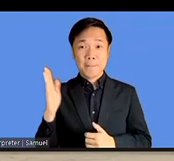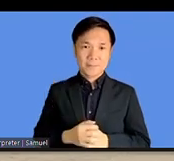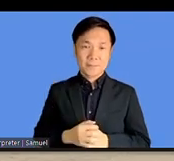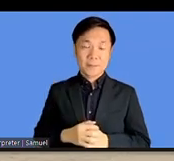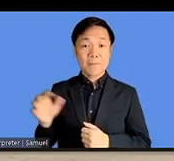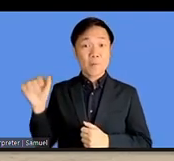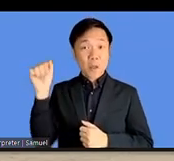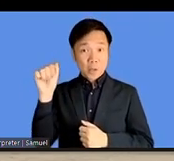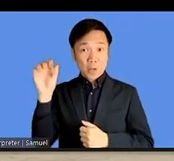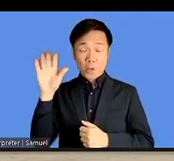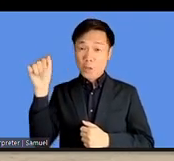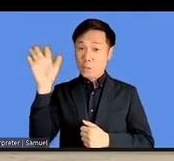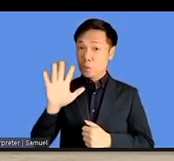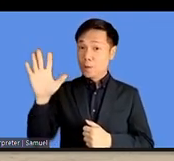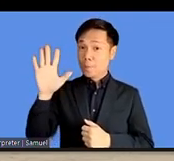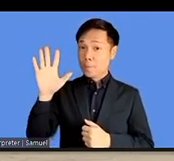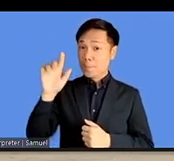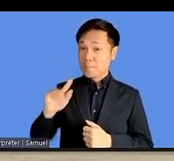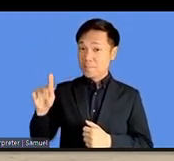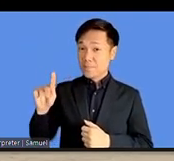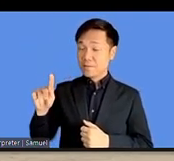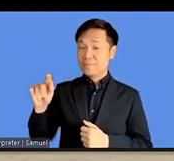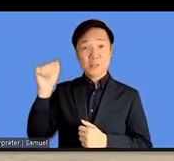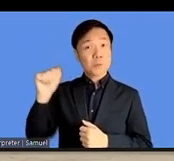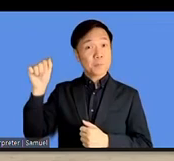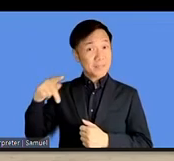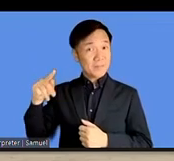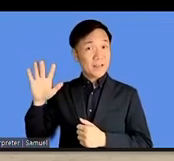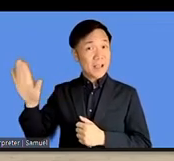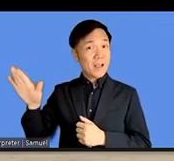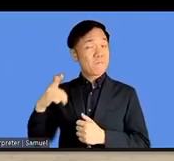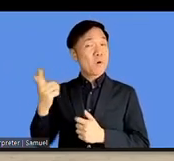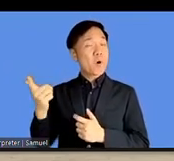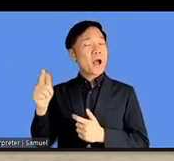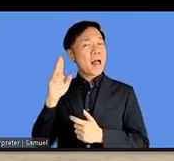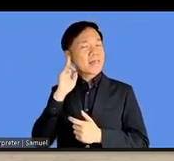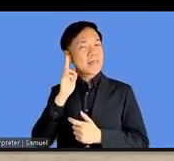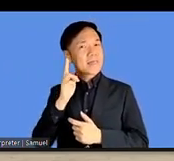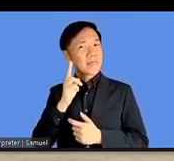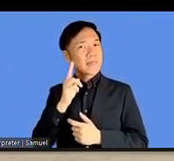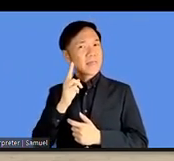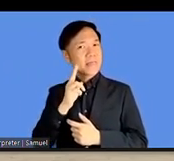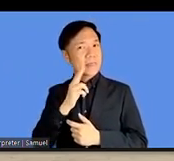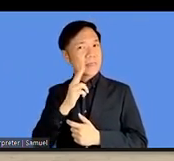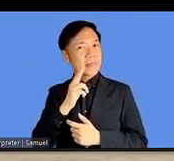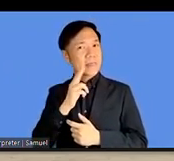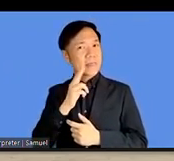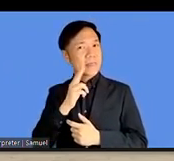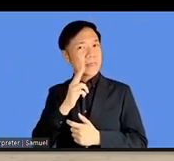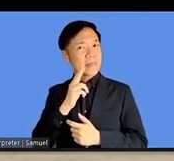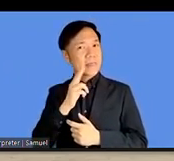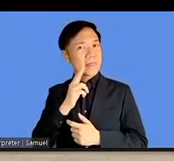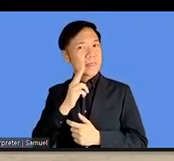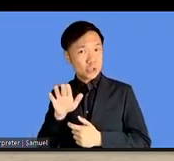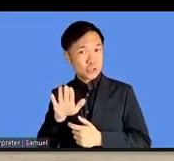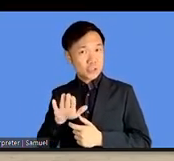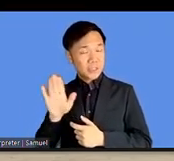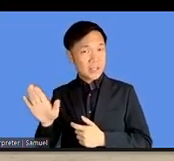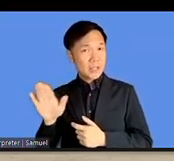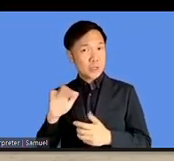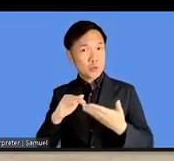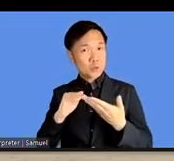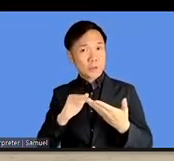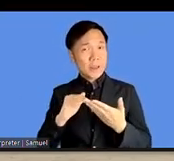tell us that how these services work, work for persons with hard of hearing in